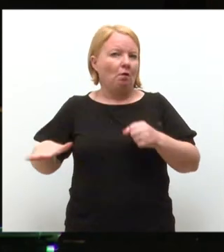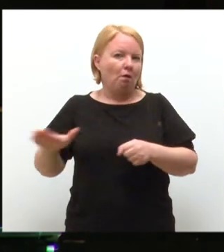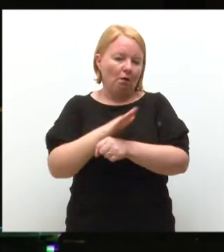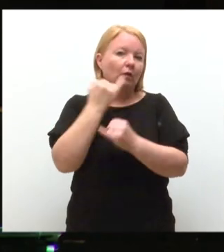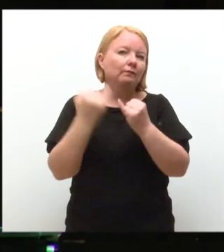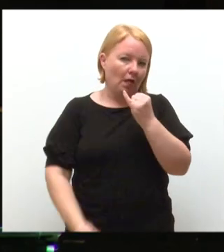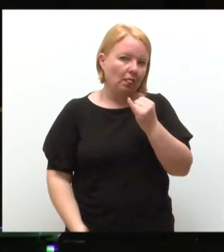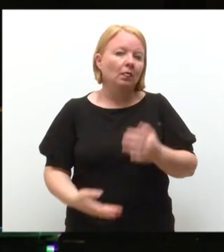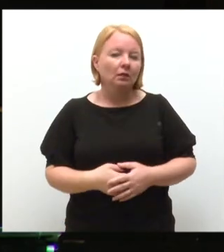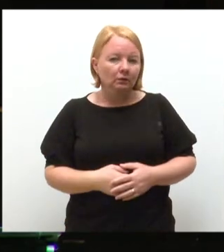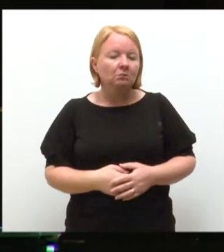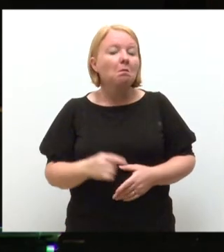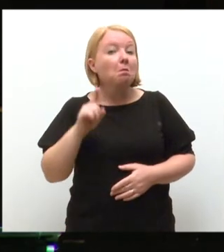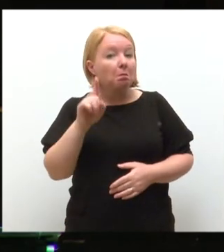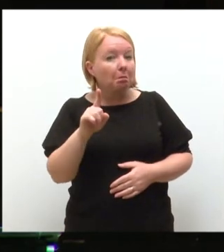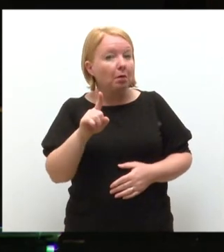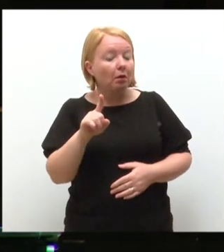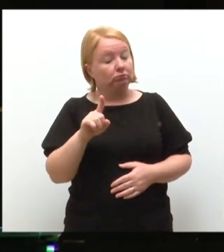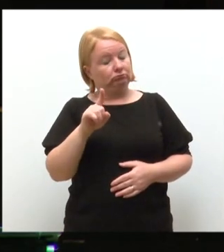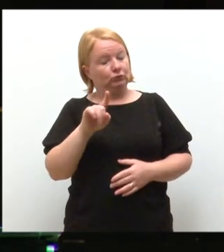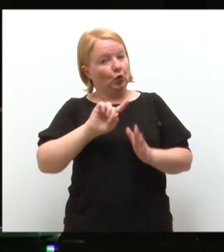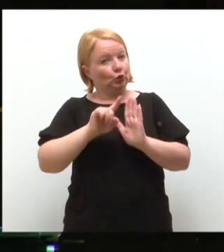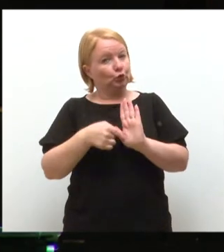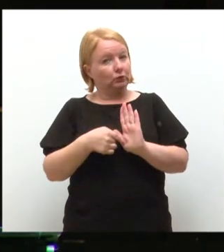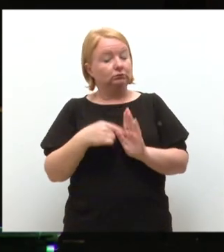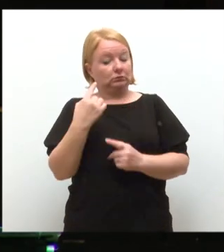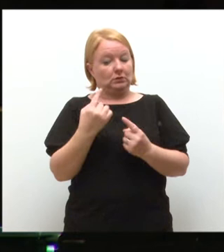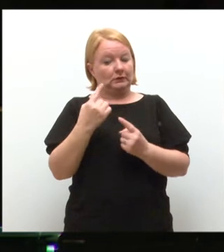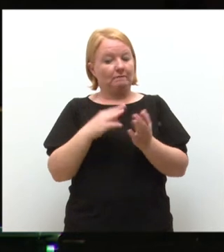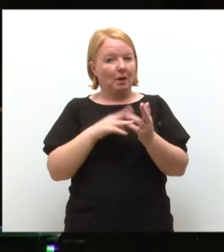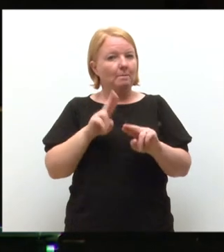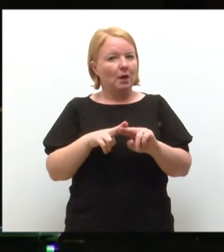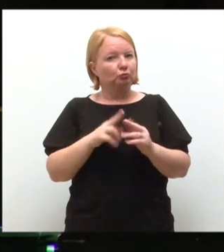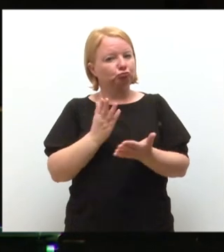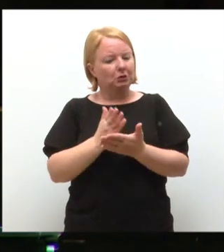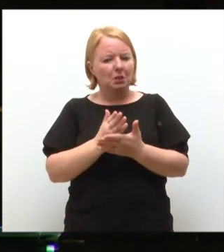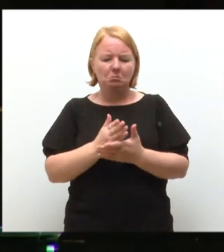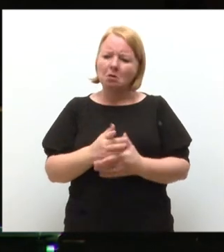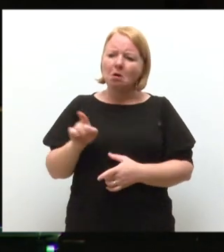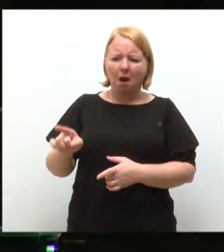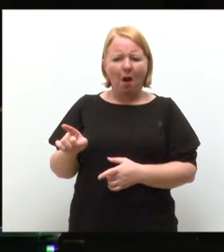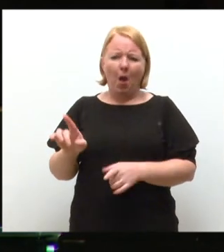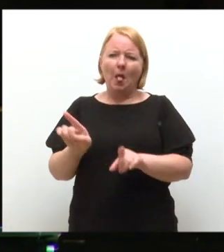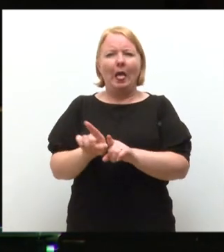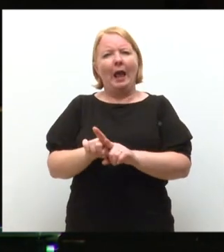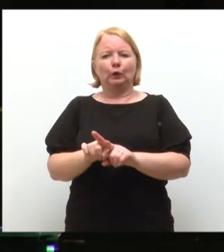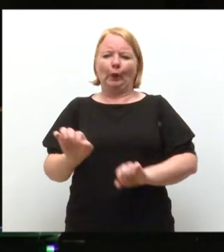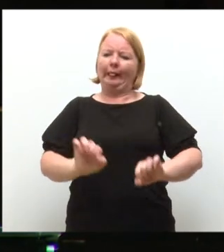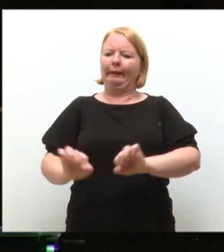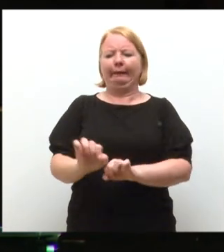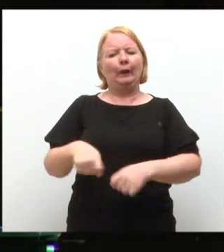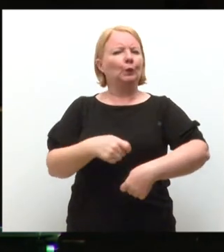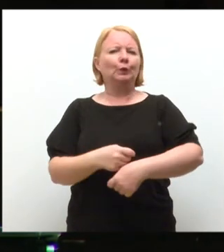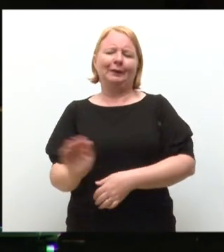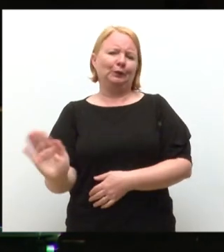Fortunately, though, Jocelyn's parents were sympathetic when she said she was not the domestic science type. And the